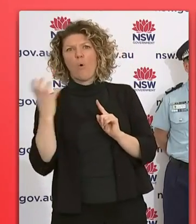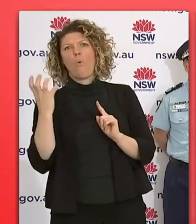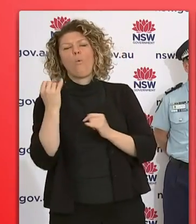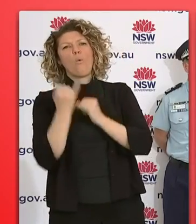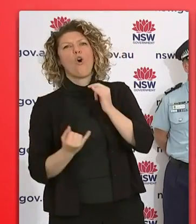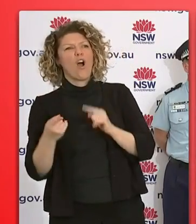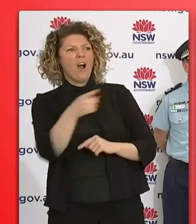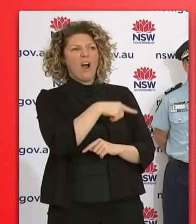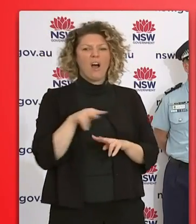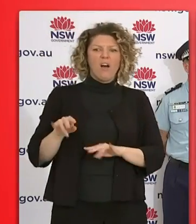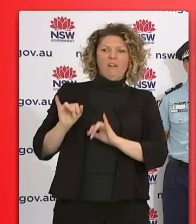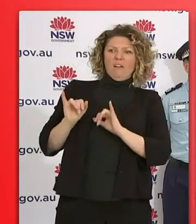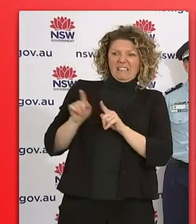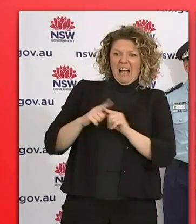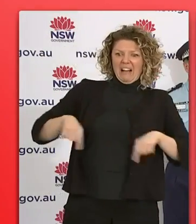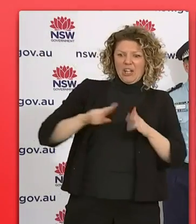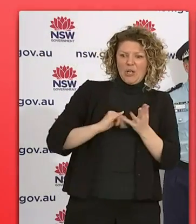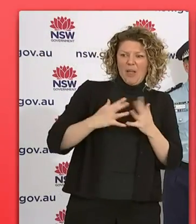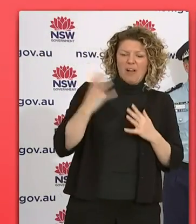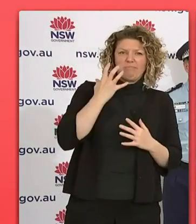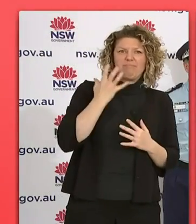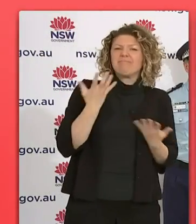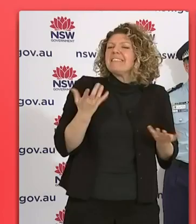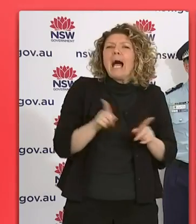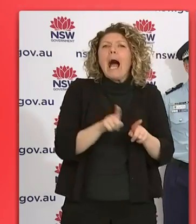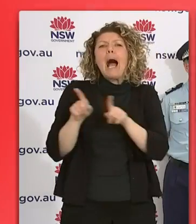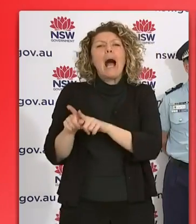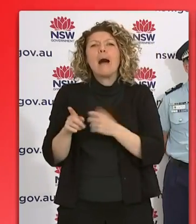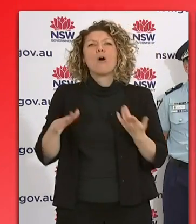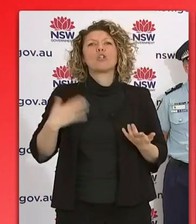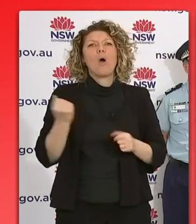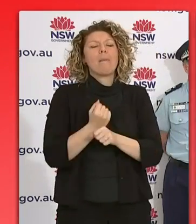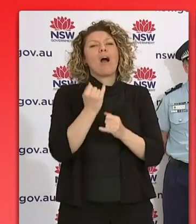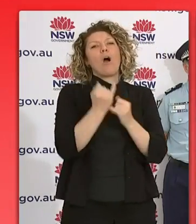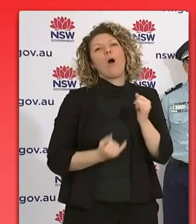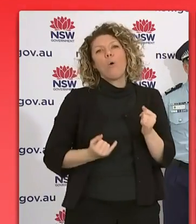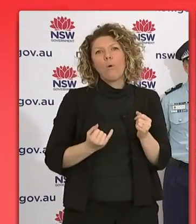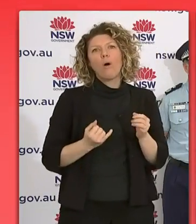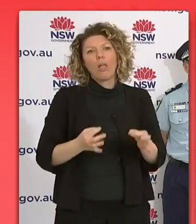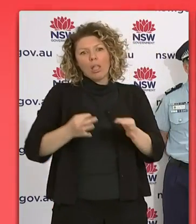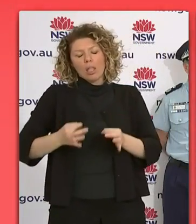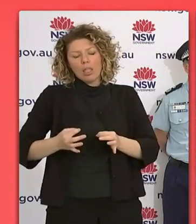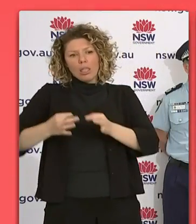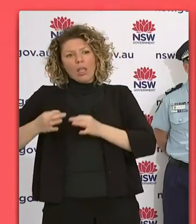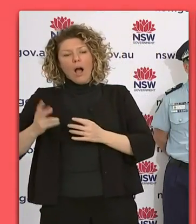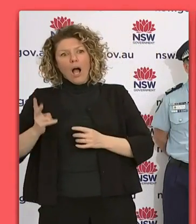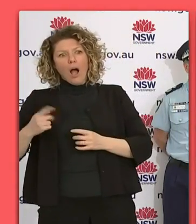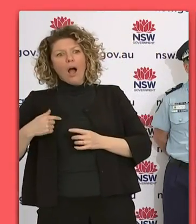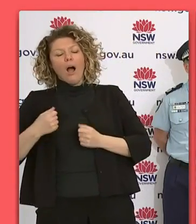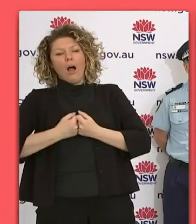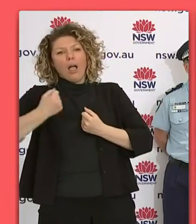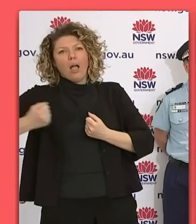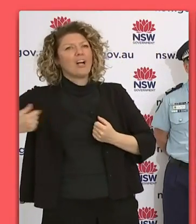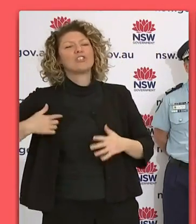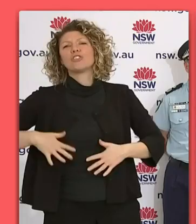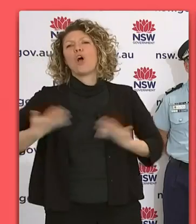on all of us. And, uh, and we can't afford setbacks, but we also can't afford to leave communities behind quite the contrary. We're working, we're working